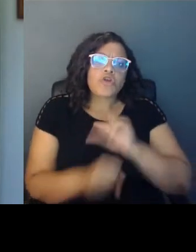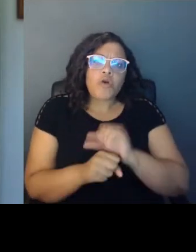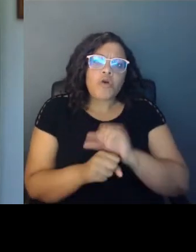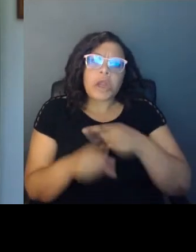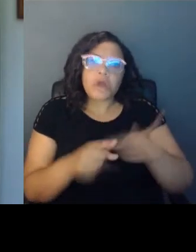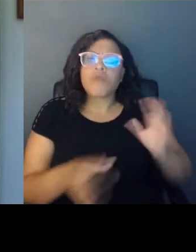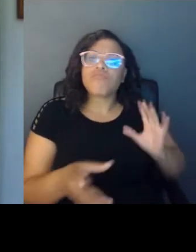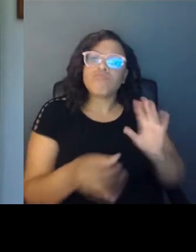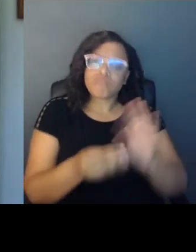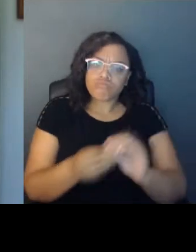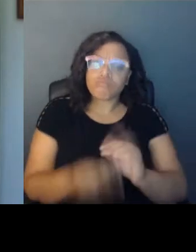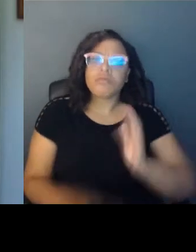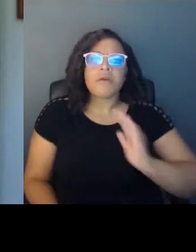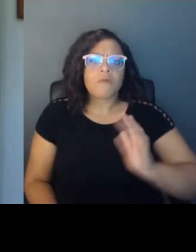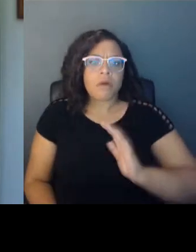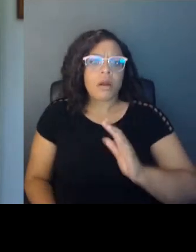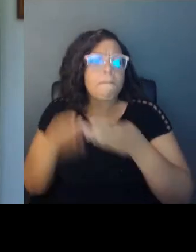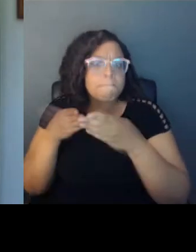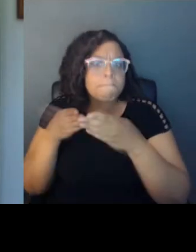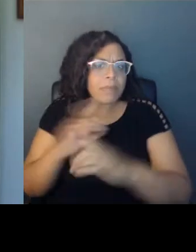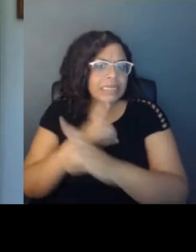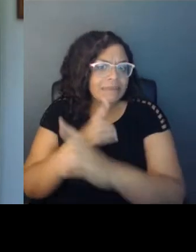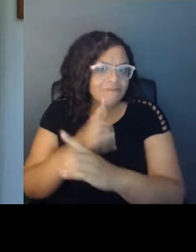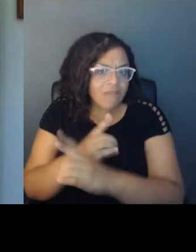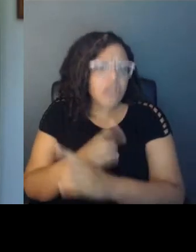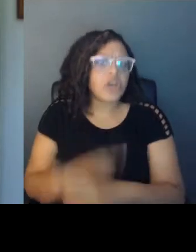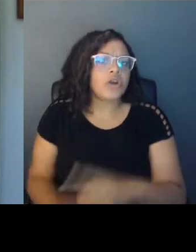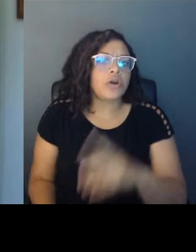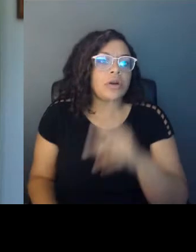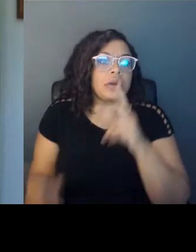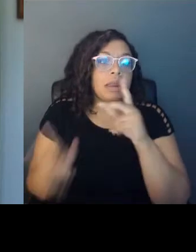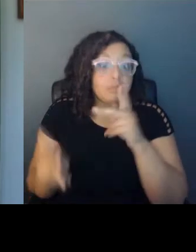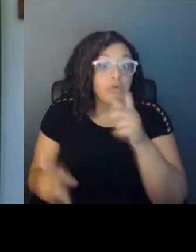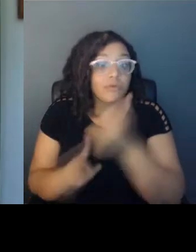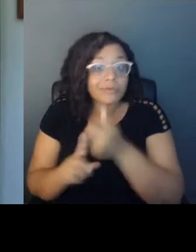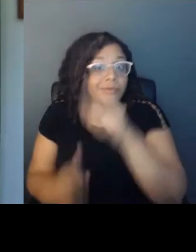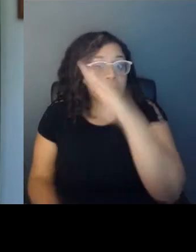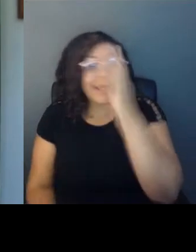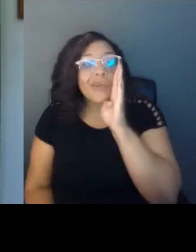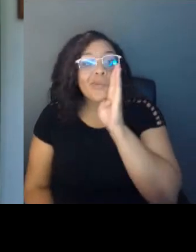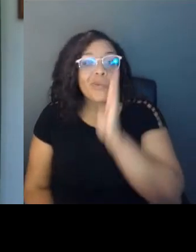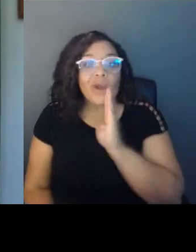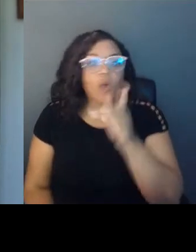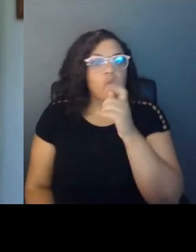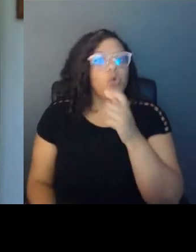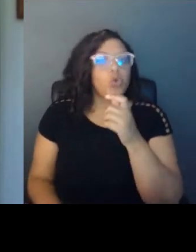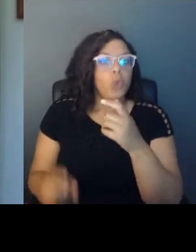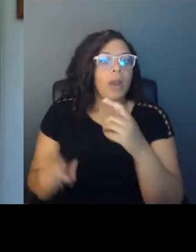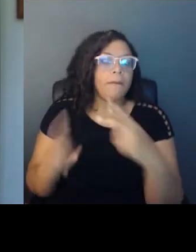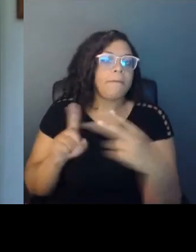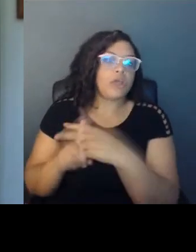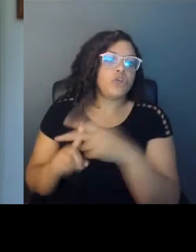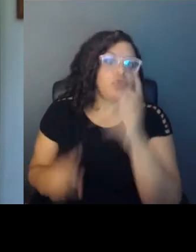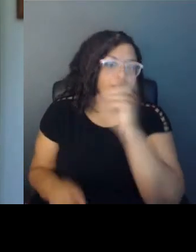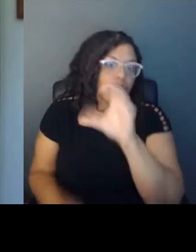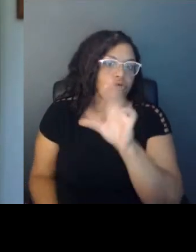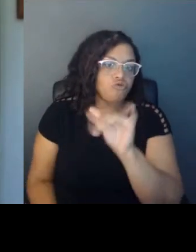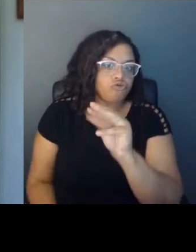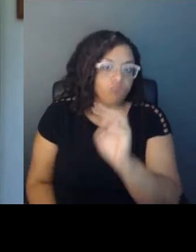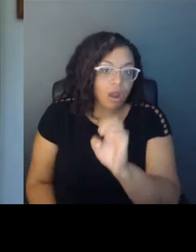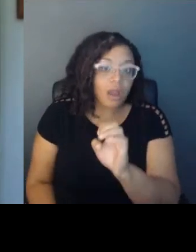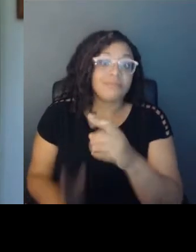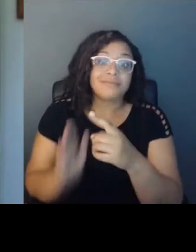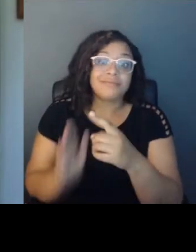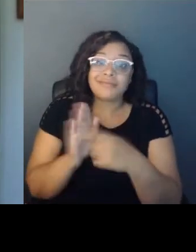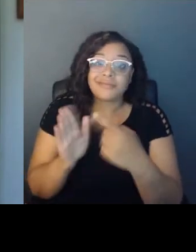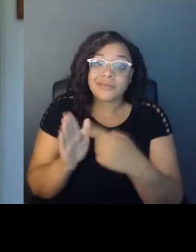representing people who were accused of crimes, largely Black and Brown people. I spent a lot of time defending people who have been sentenced to death, kids who have been sentenced to life without